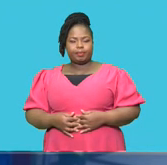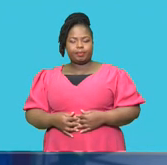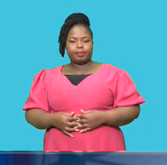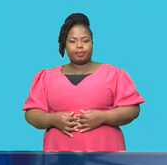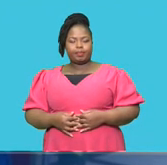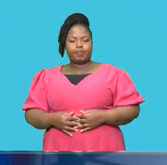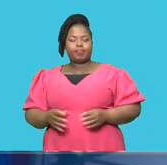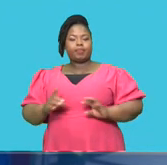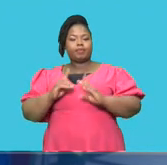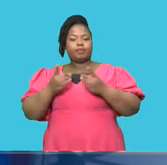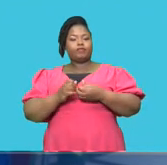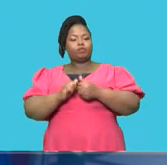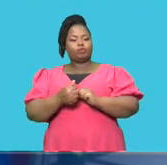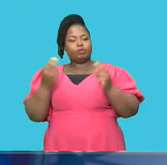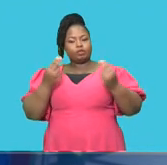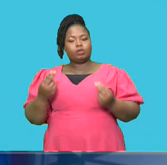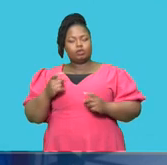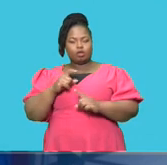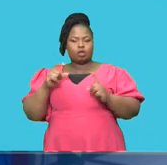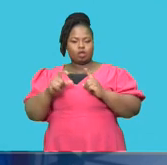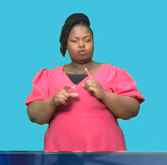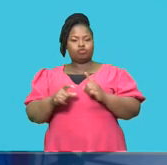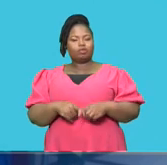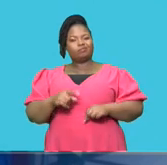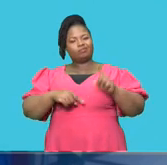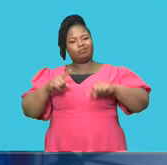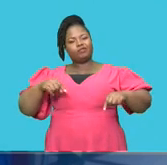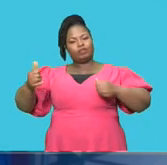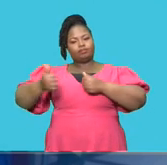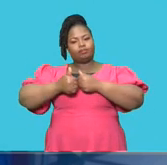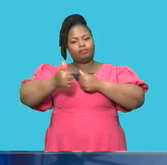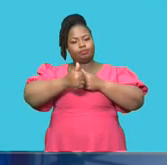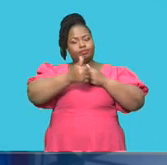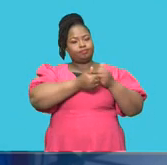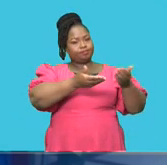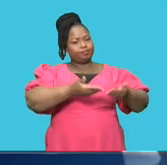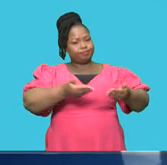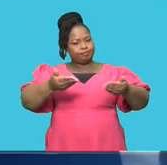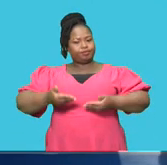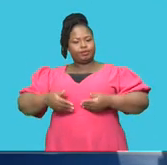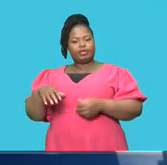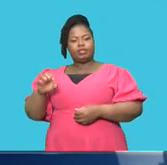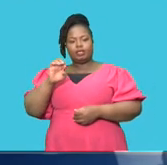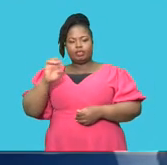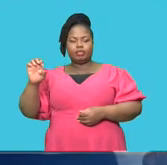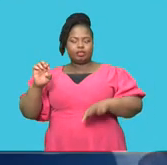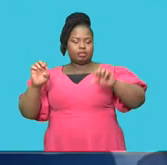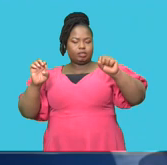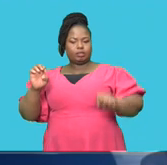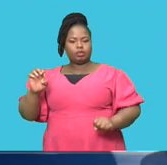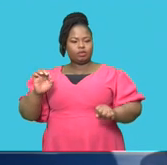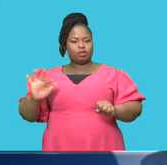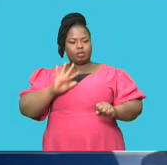The Department of Sports Arts and Culture invited different stakeholders to the opening of the Eastern and Southern African